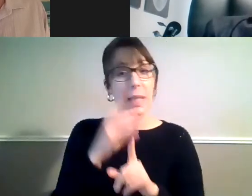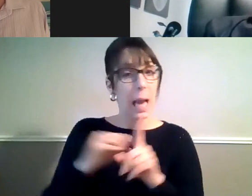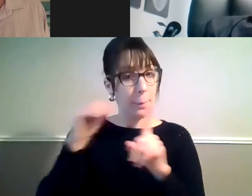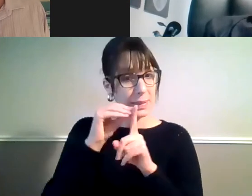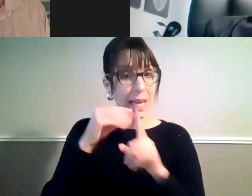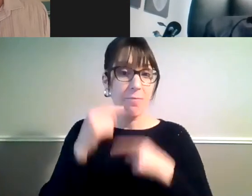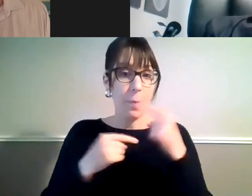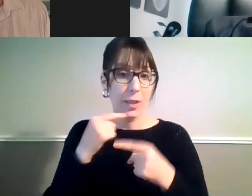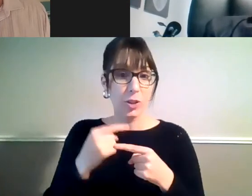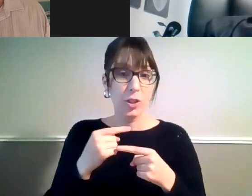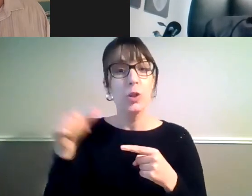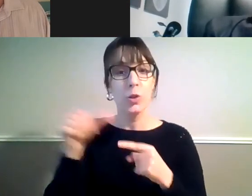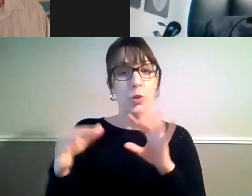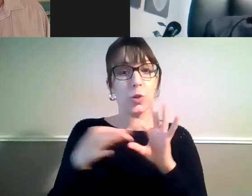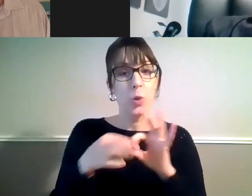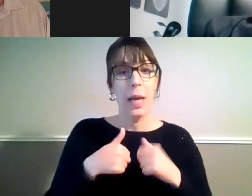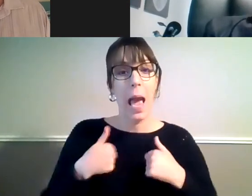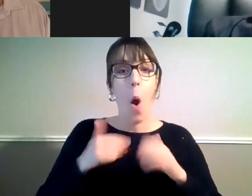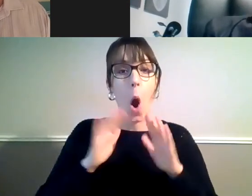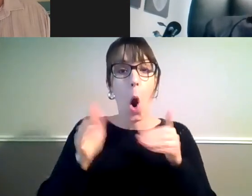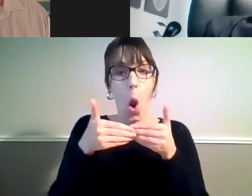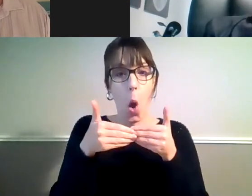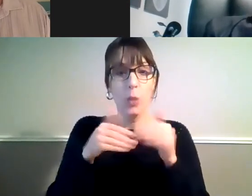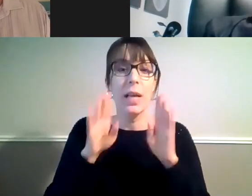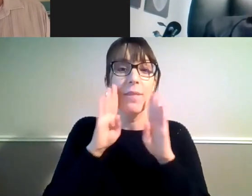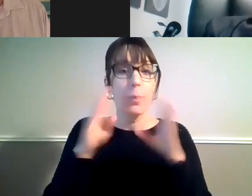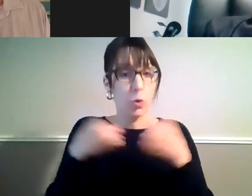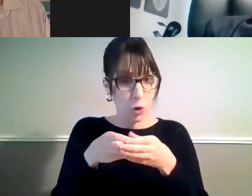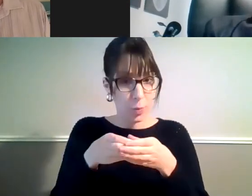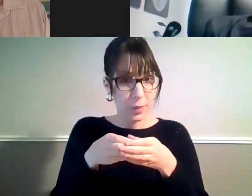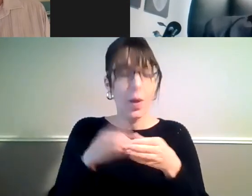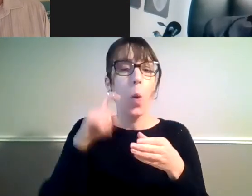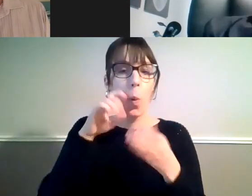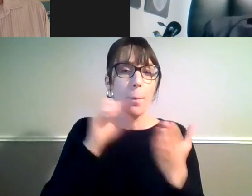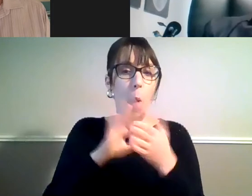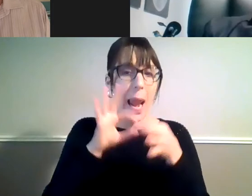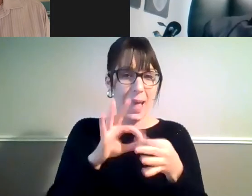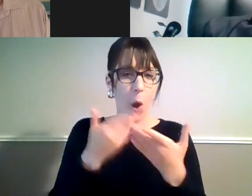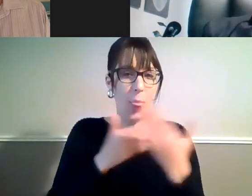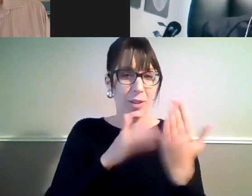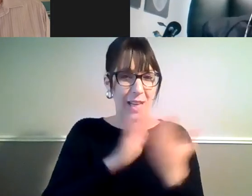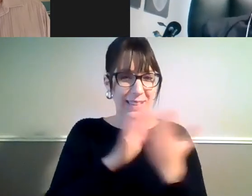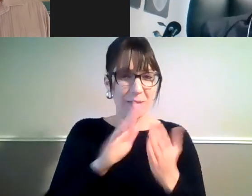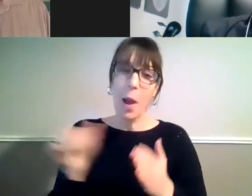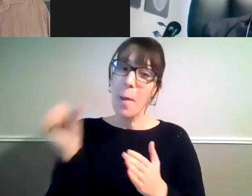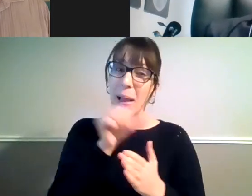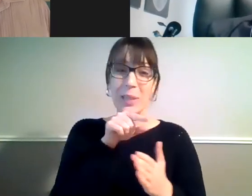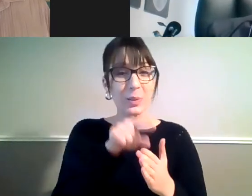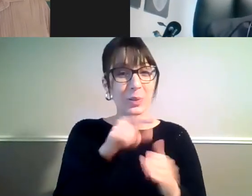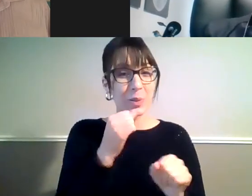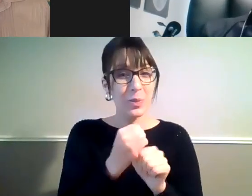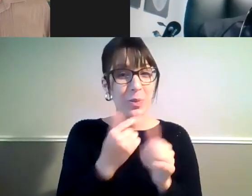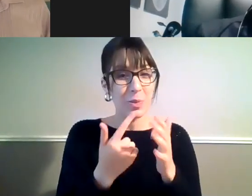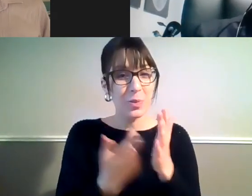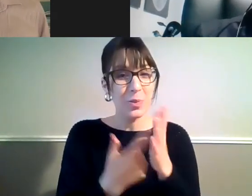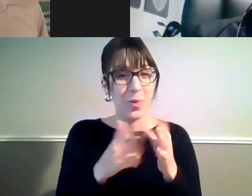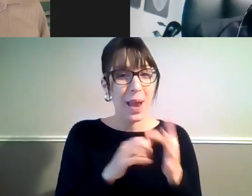group and Lynette's going to put a link to the Facebook group in the chat as well. Back to you, Graham. Thanks, Lauren. And